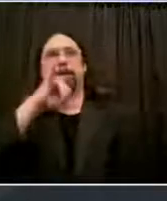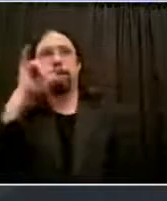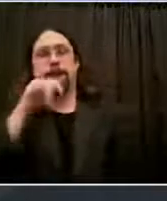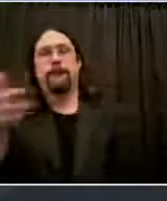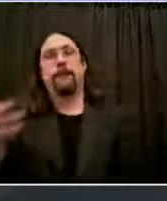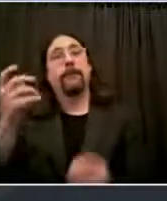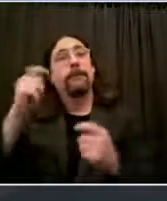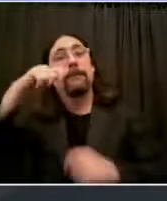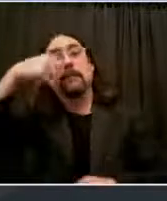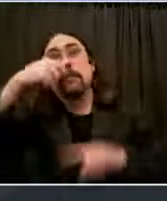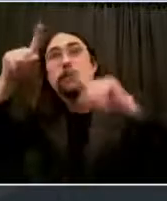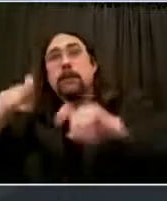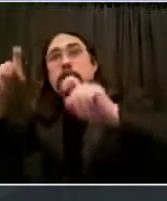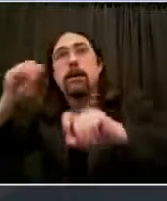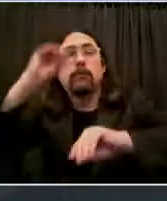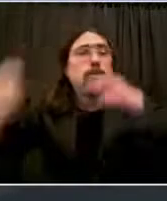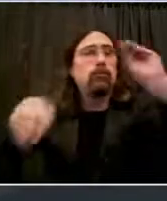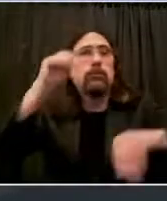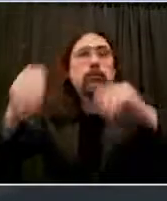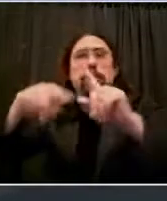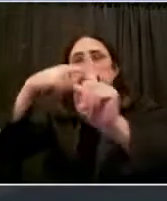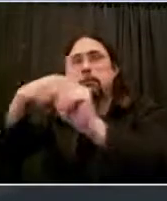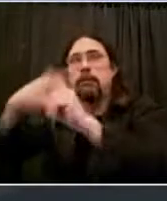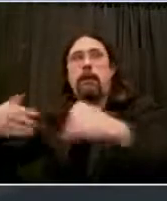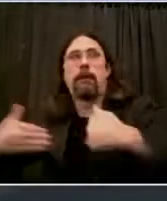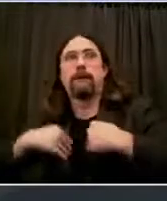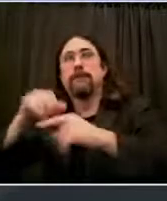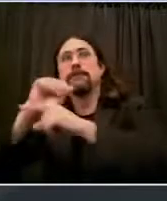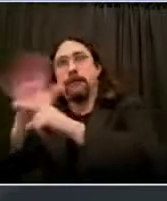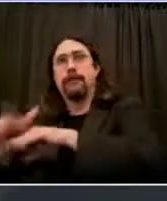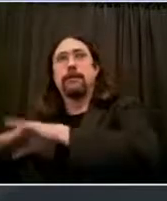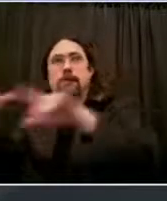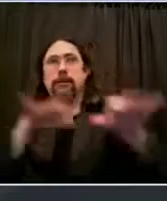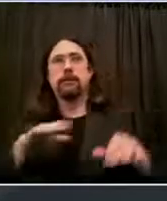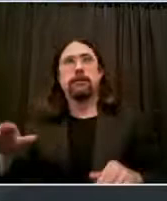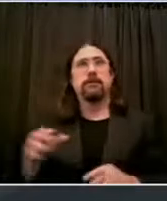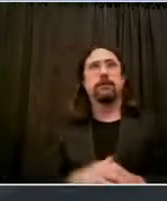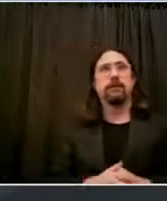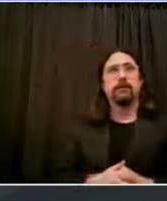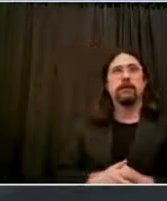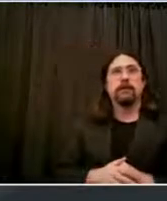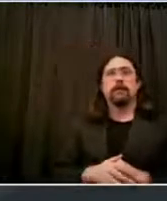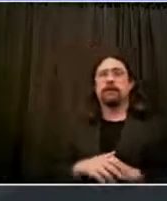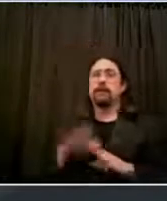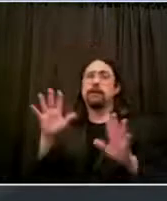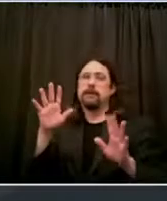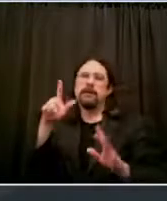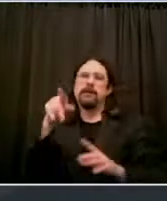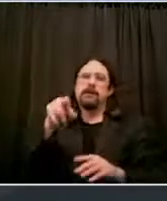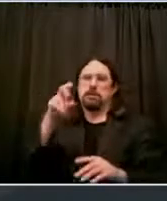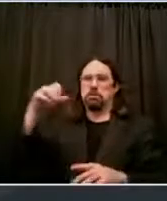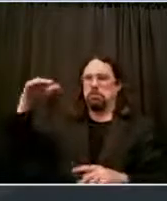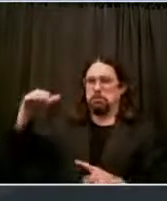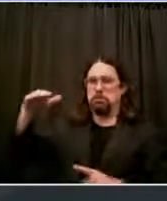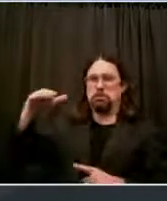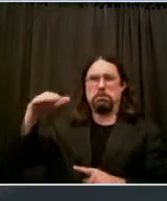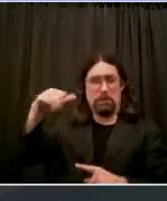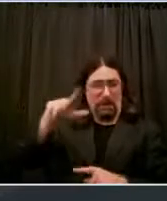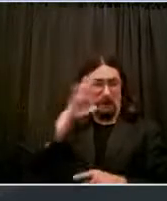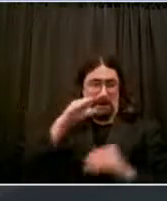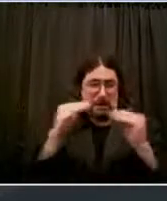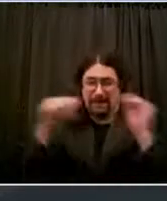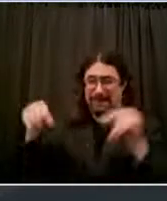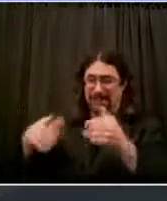we do. But I am so proud of New Yorkers, you have earned this one. The percentage of people tested citywide who are positive for COVID